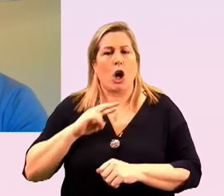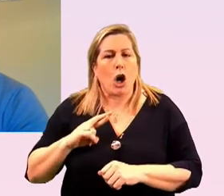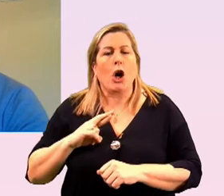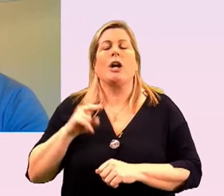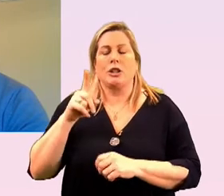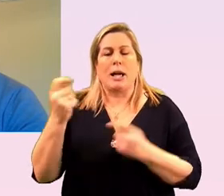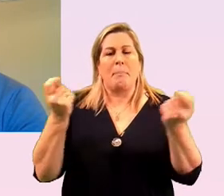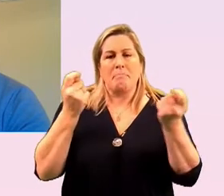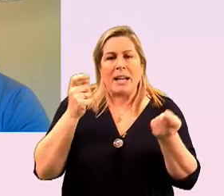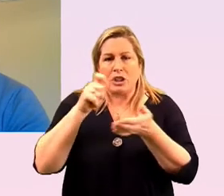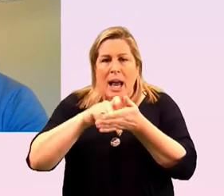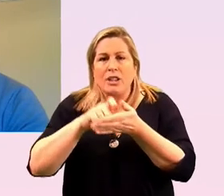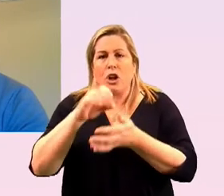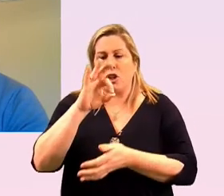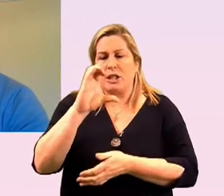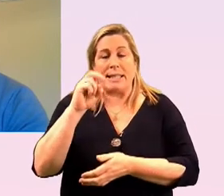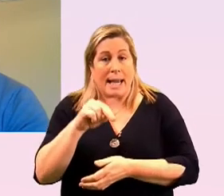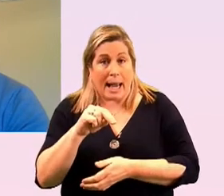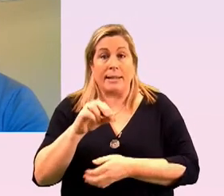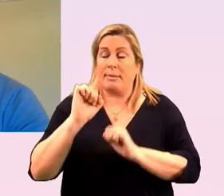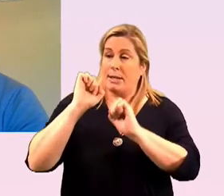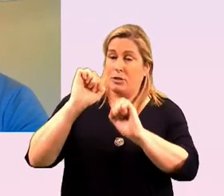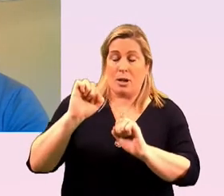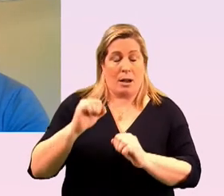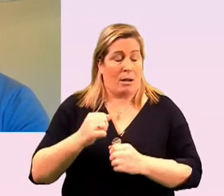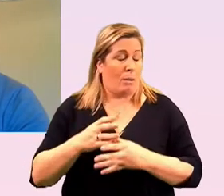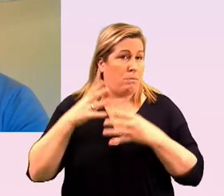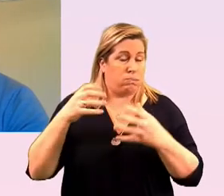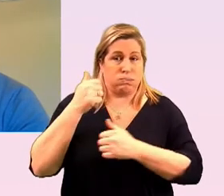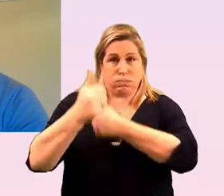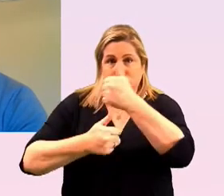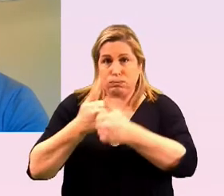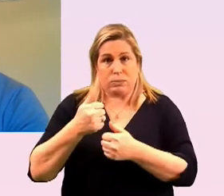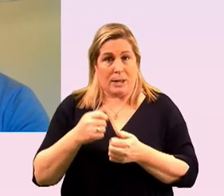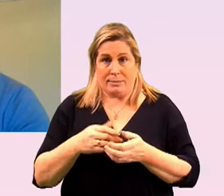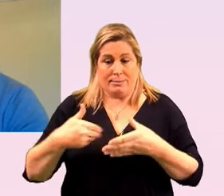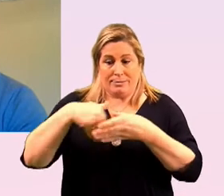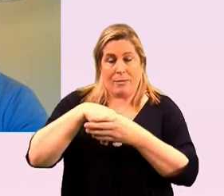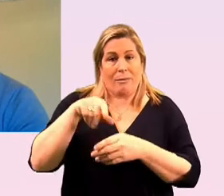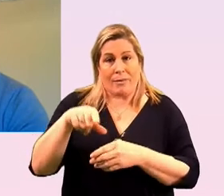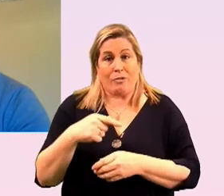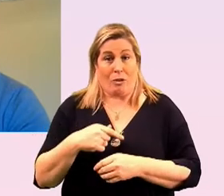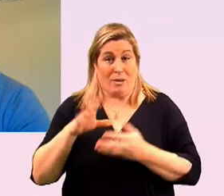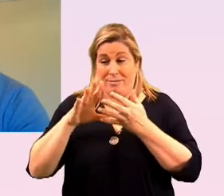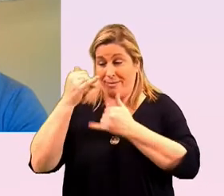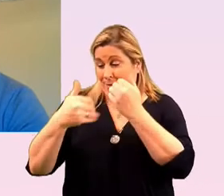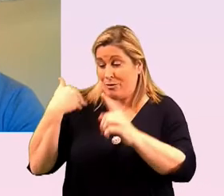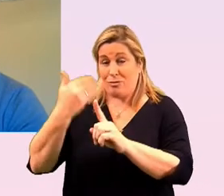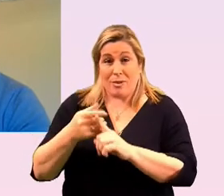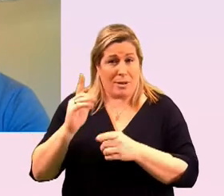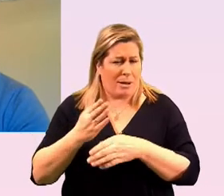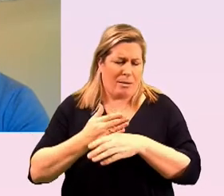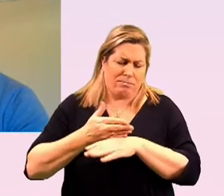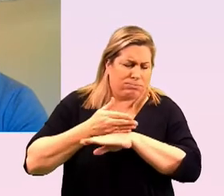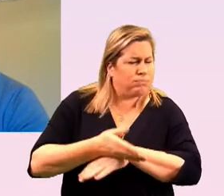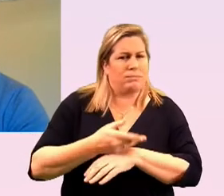and has been part of that superb media organ for over a decade she is a tireless lgbt plus